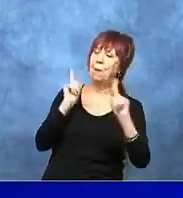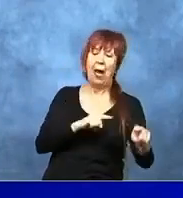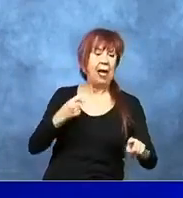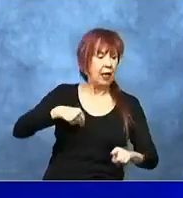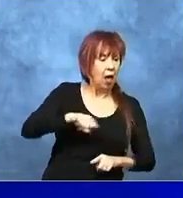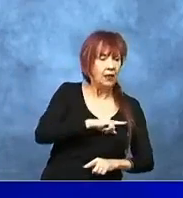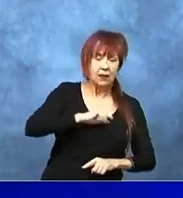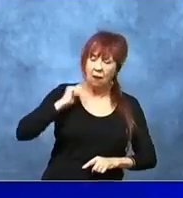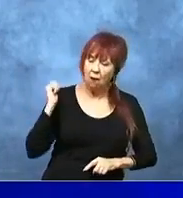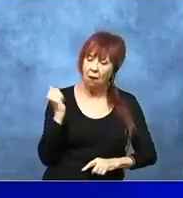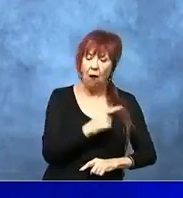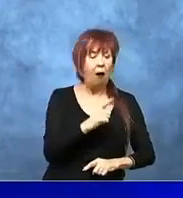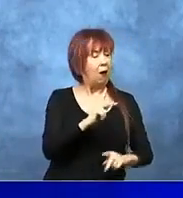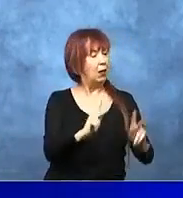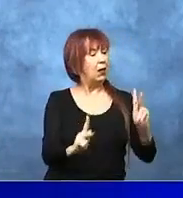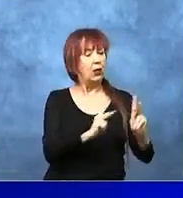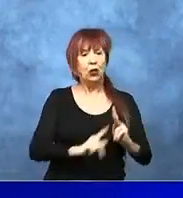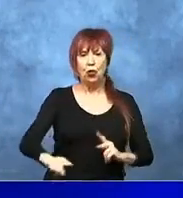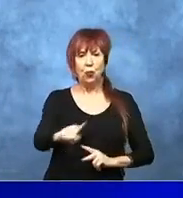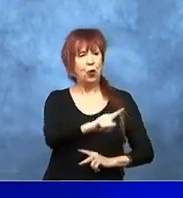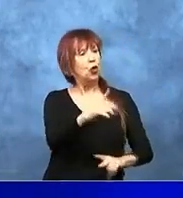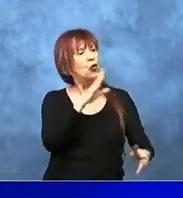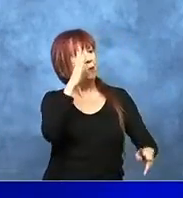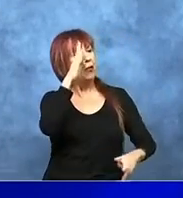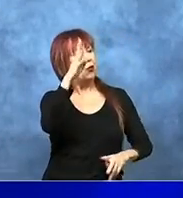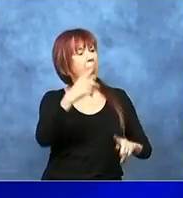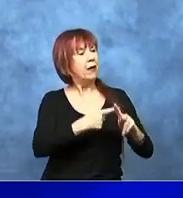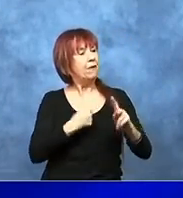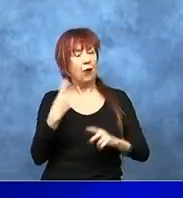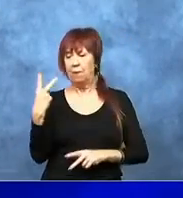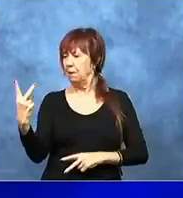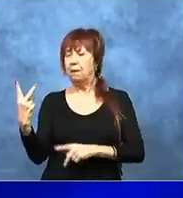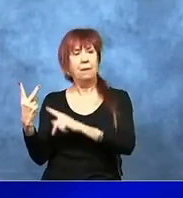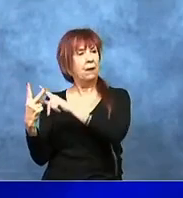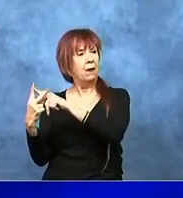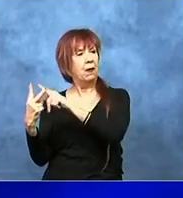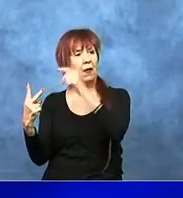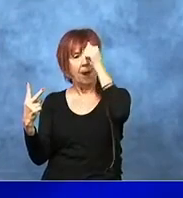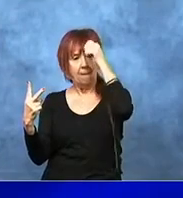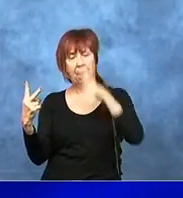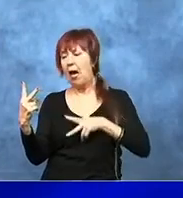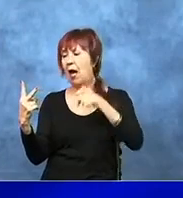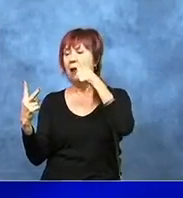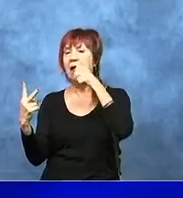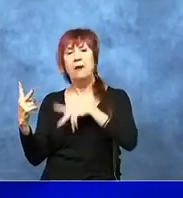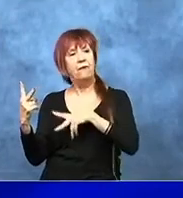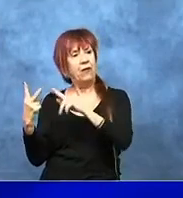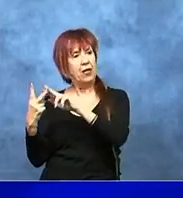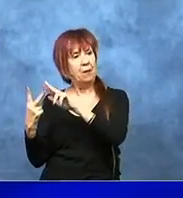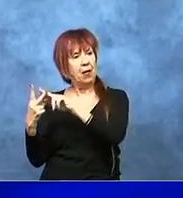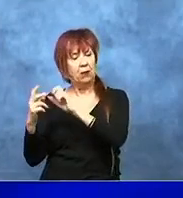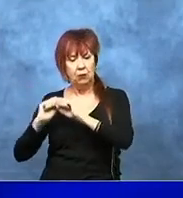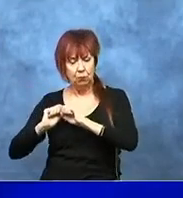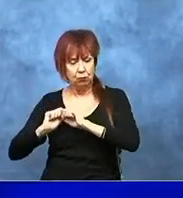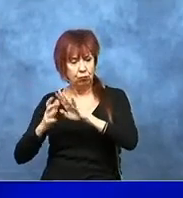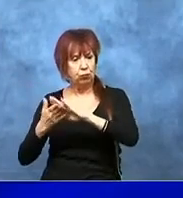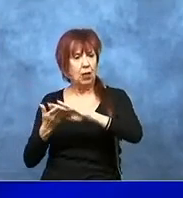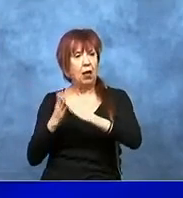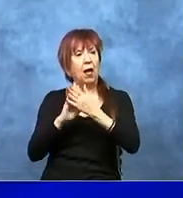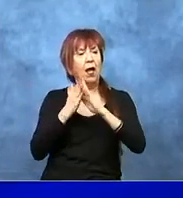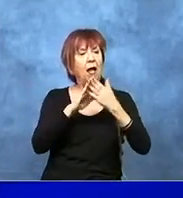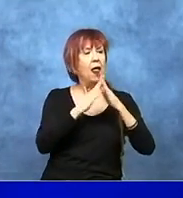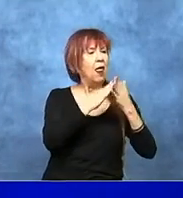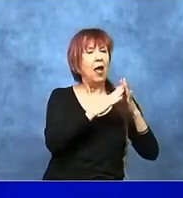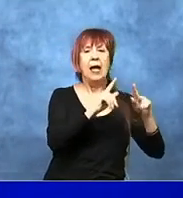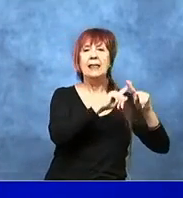humanity, you have been created from a single pair, a male and a female, and made into different